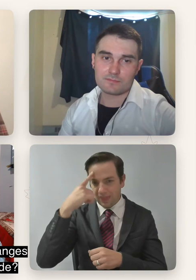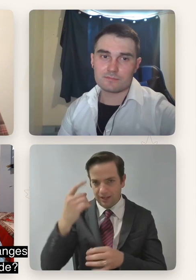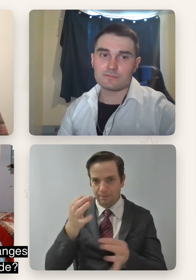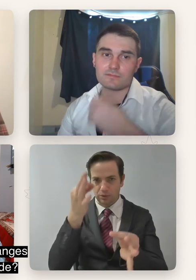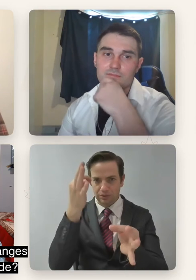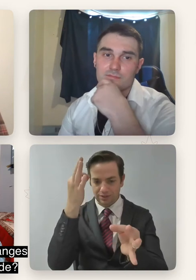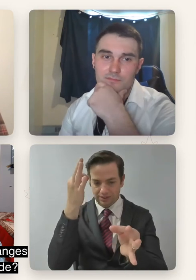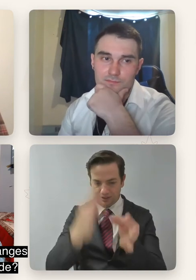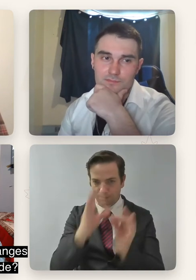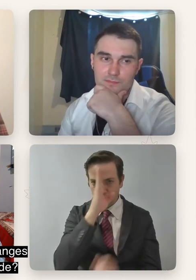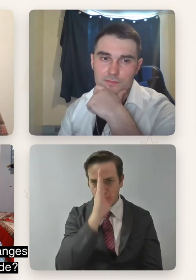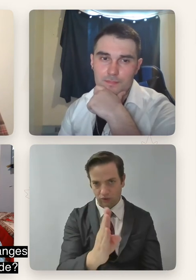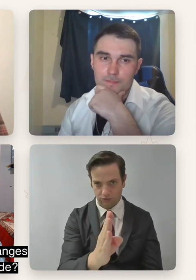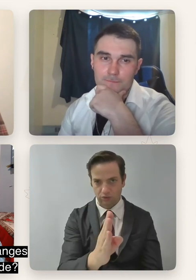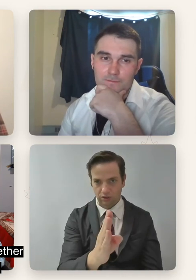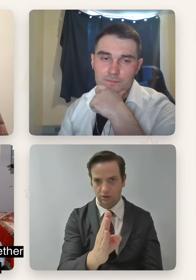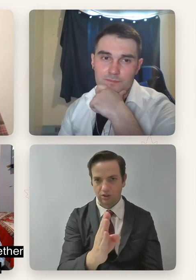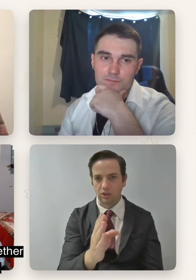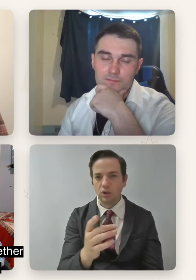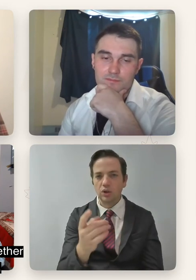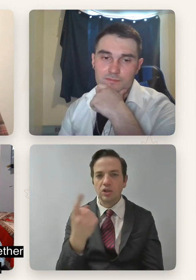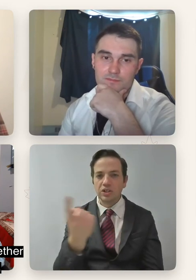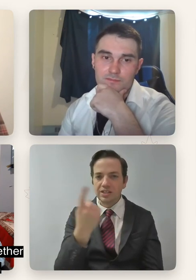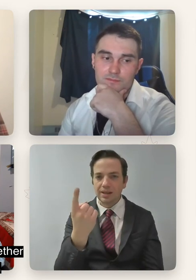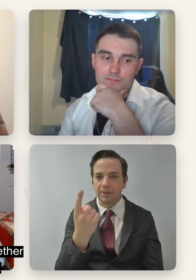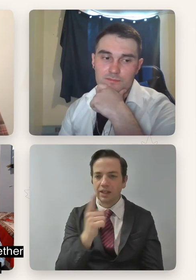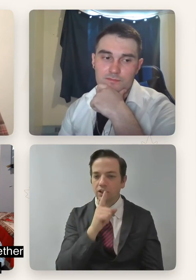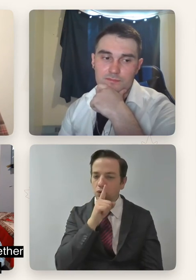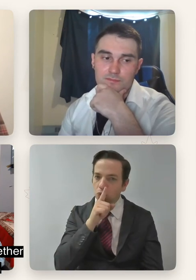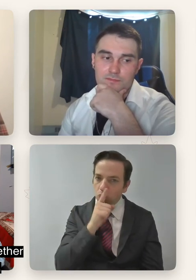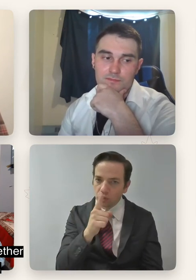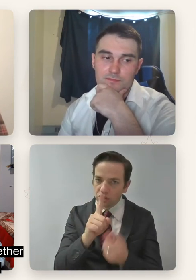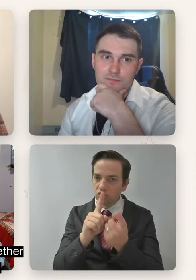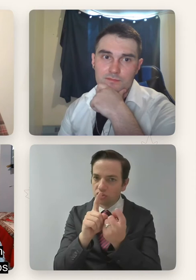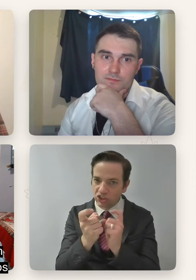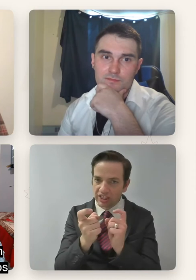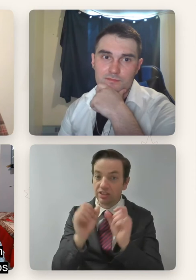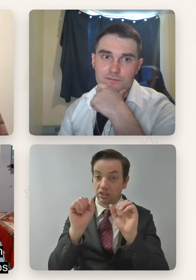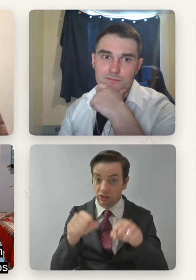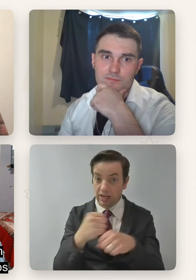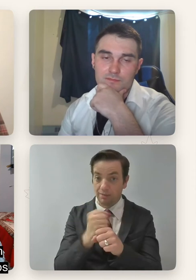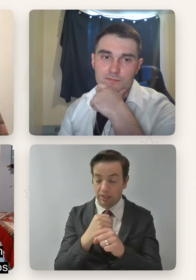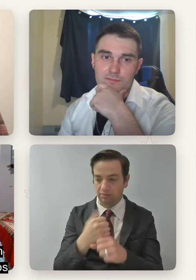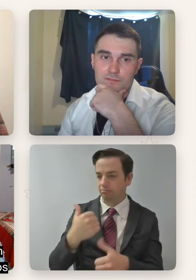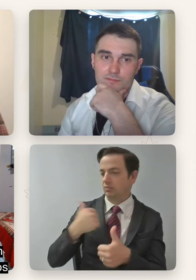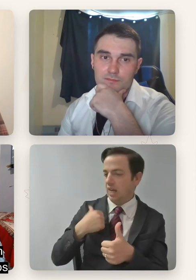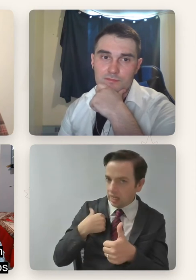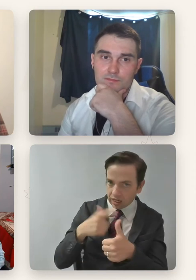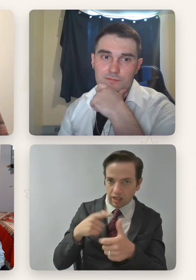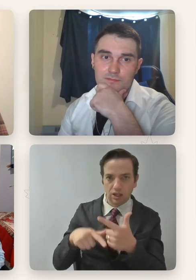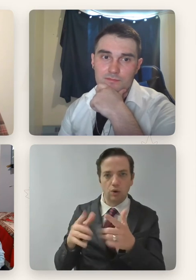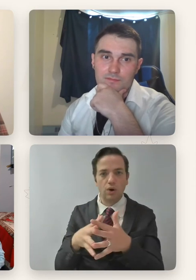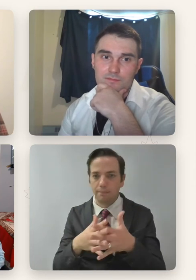that you think could be made, whether it's in Canada, whether it's in the United States, that would make the film and TV industries